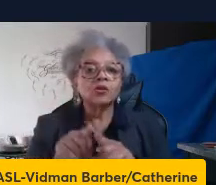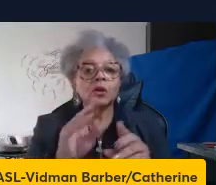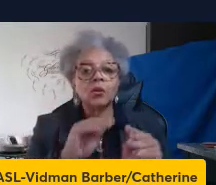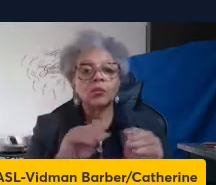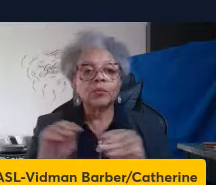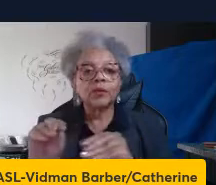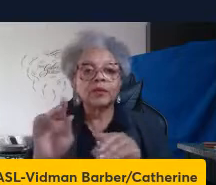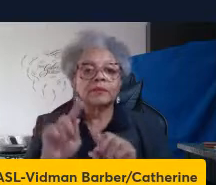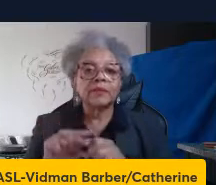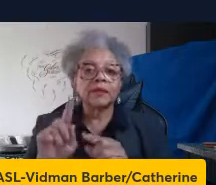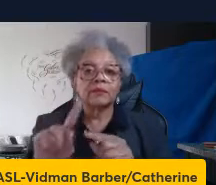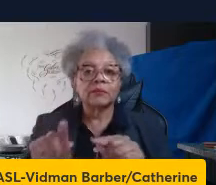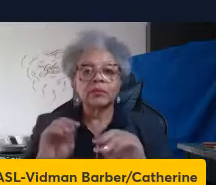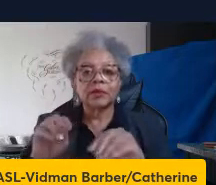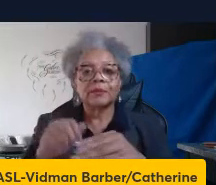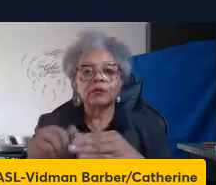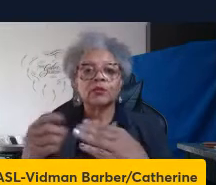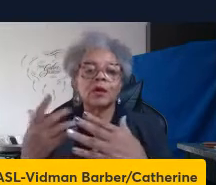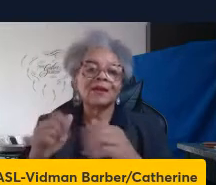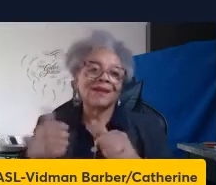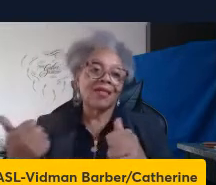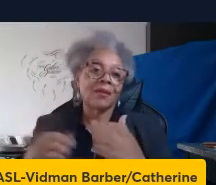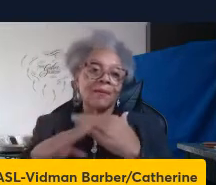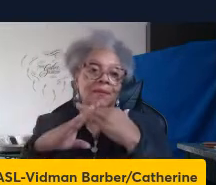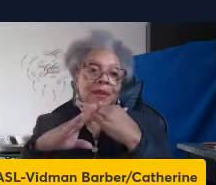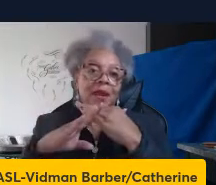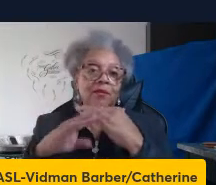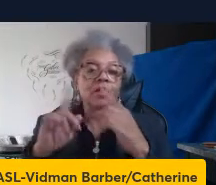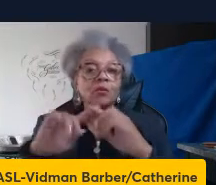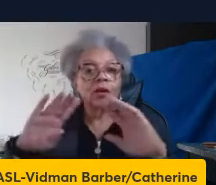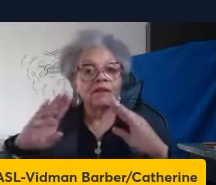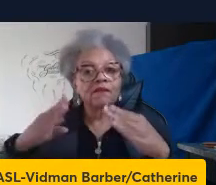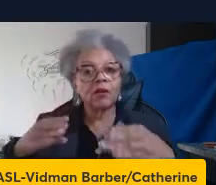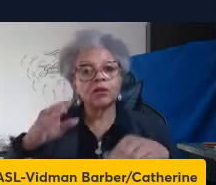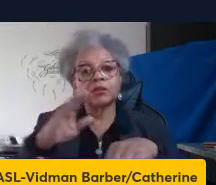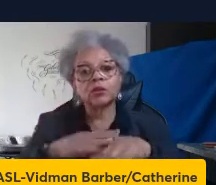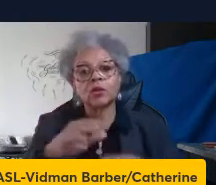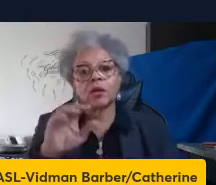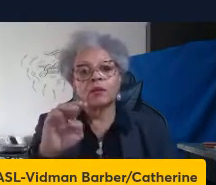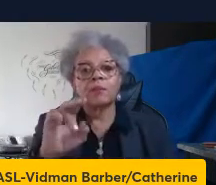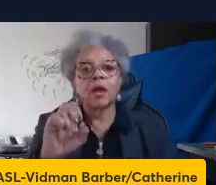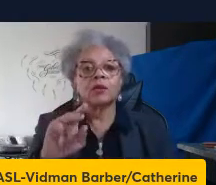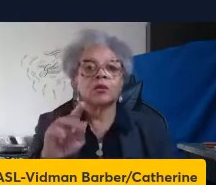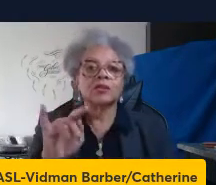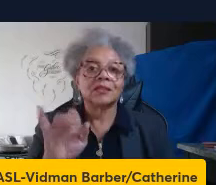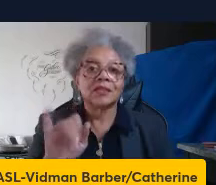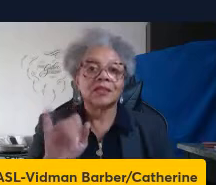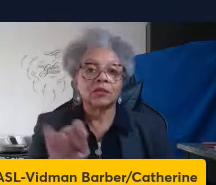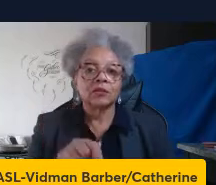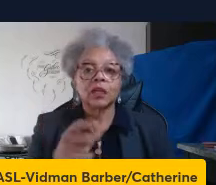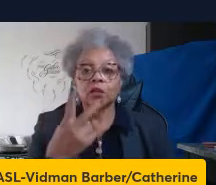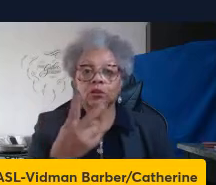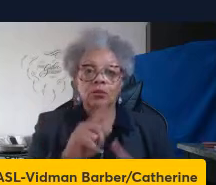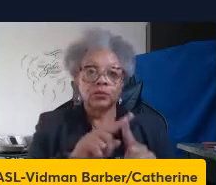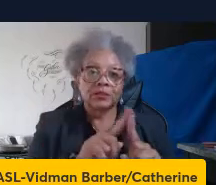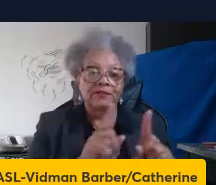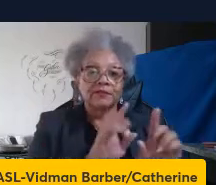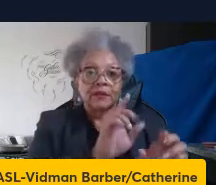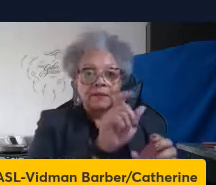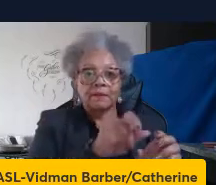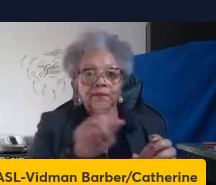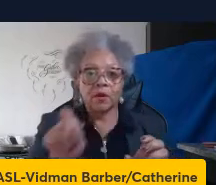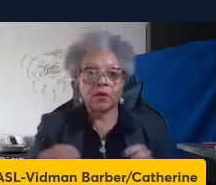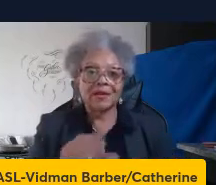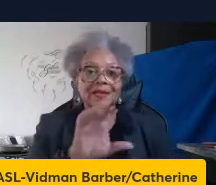of the blood-brain barrier. We're focusing on monocytes specifically. There are two main markers used to look at these monocytes. CD14